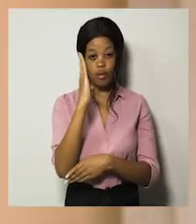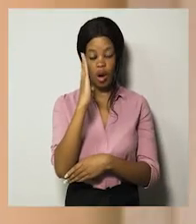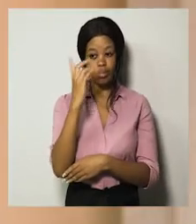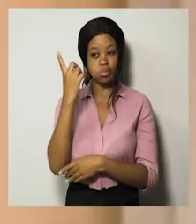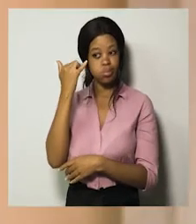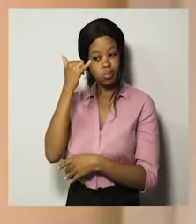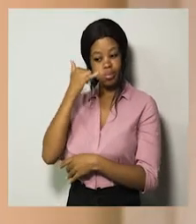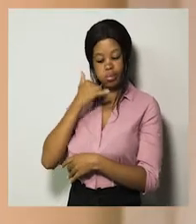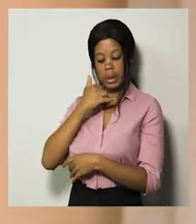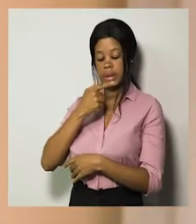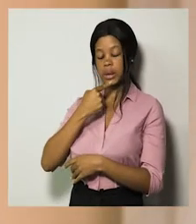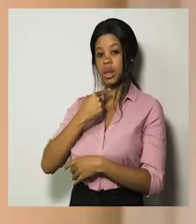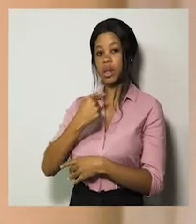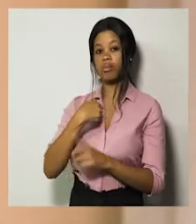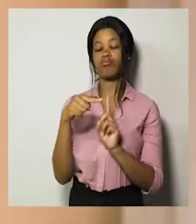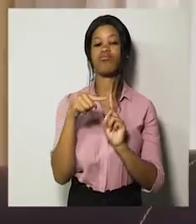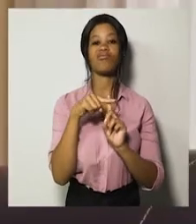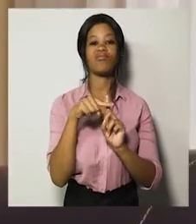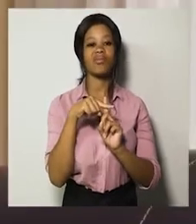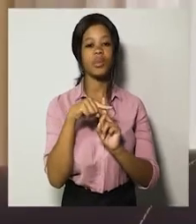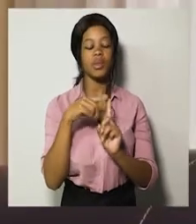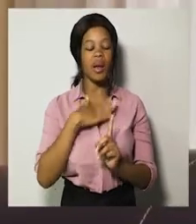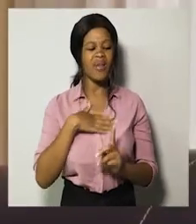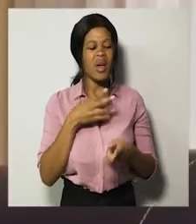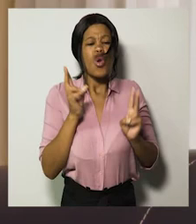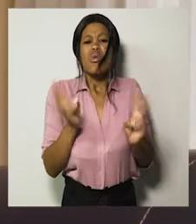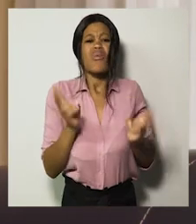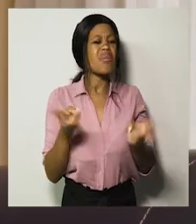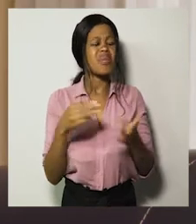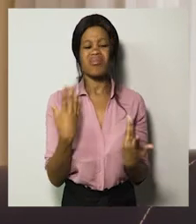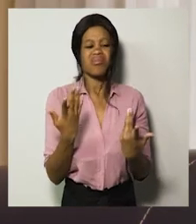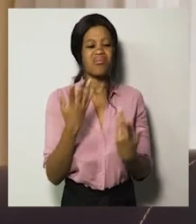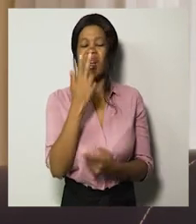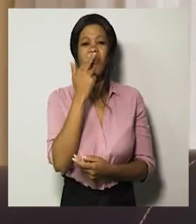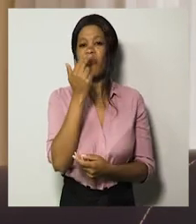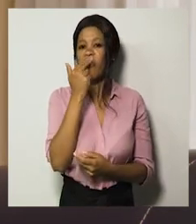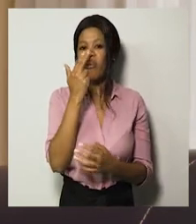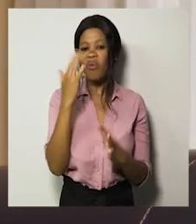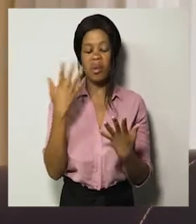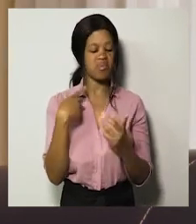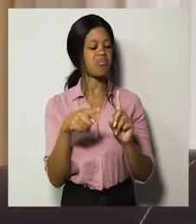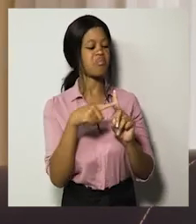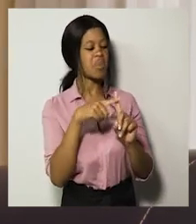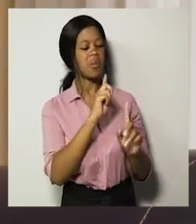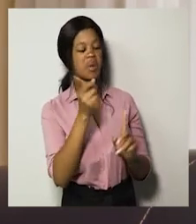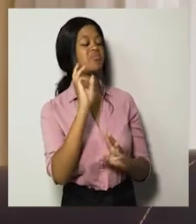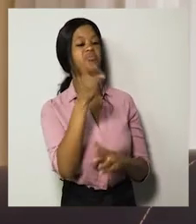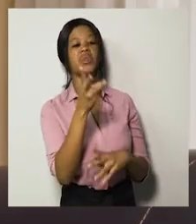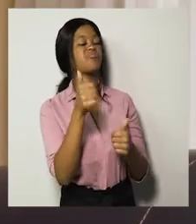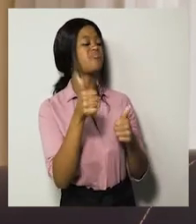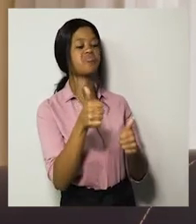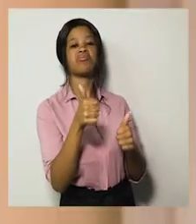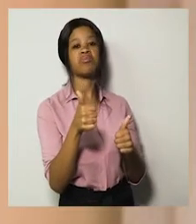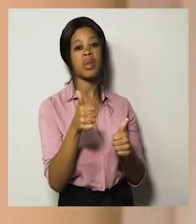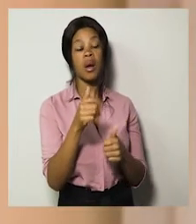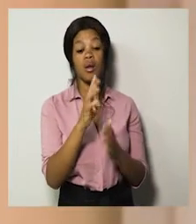they called me and said I'm positive we felt it's just normal I'm just having flu symptoms I have I'm positive but I'll be